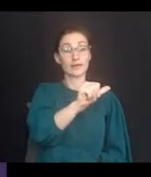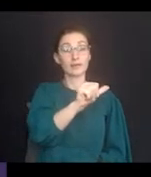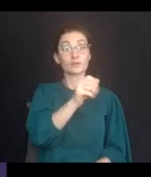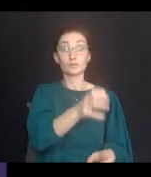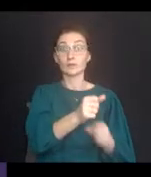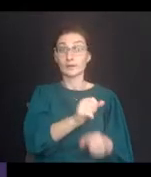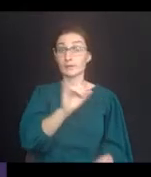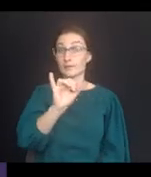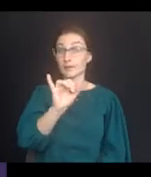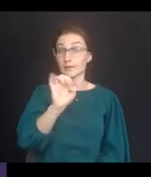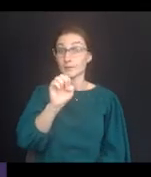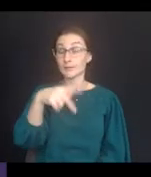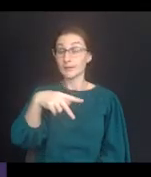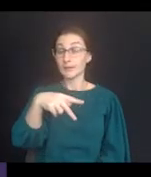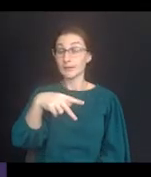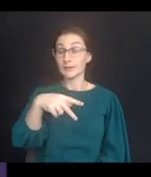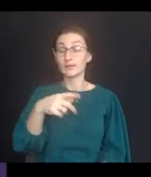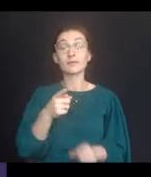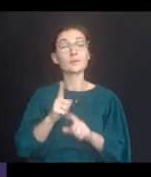IEP,